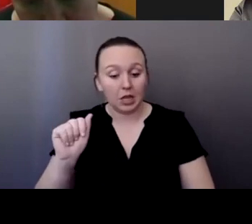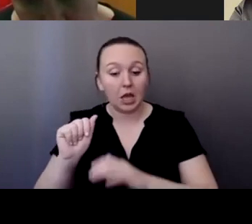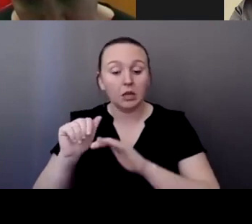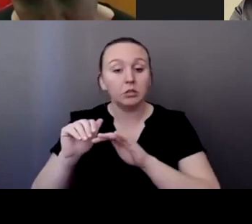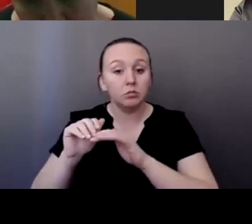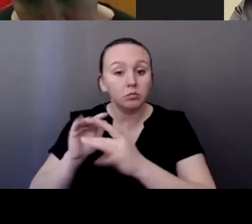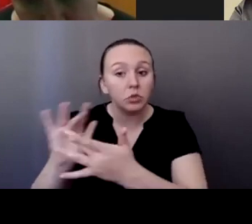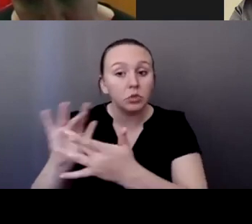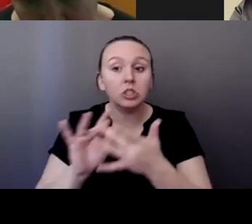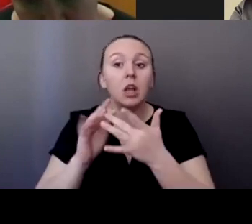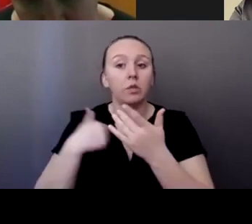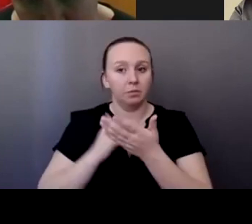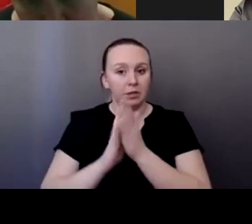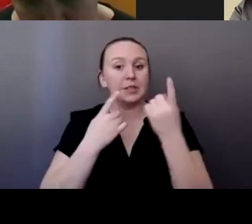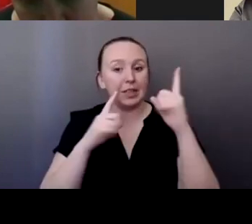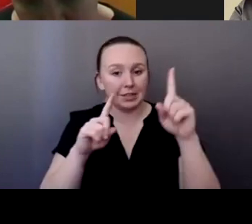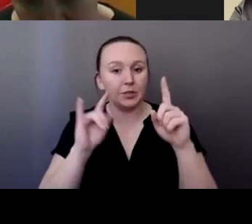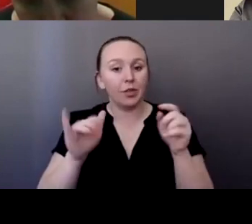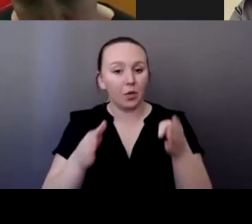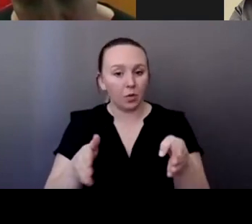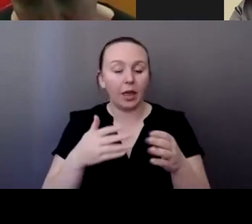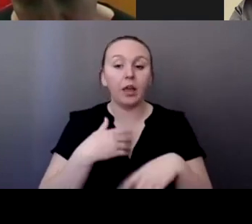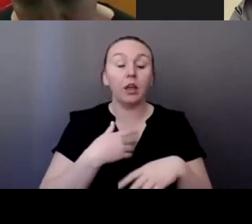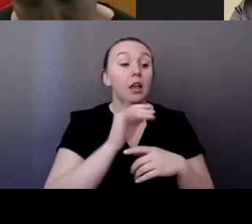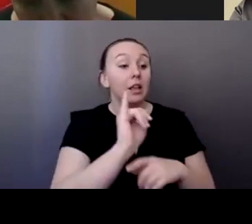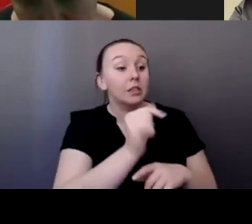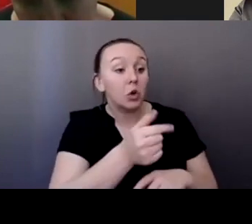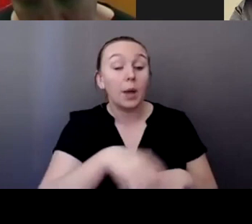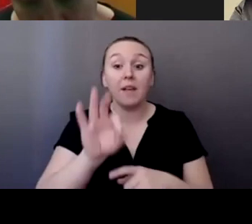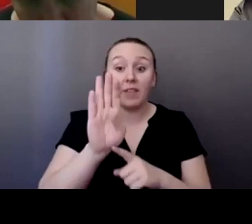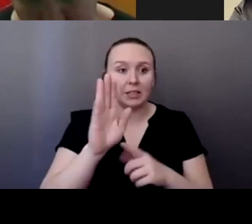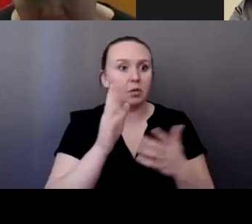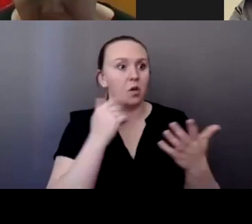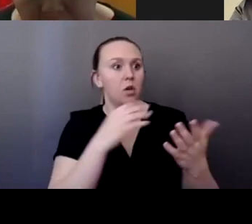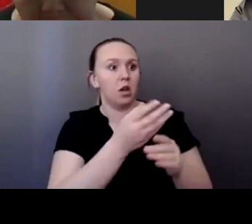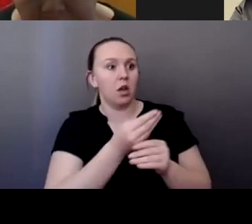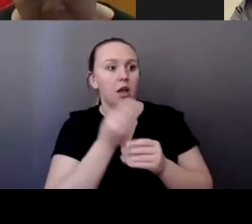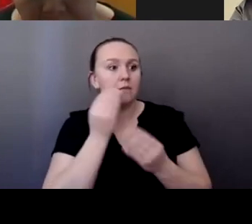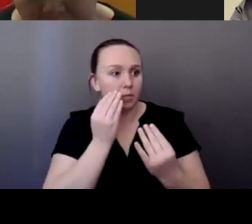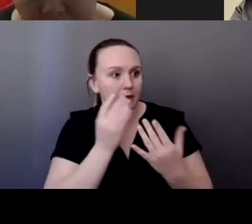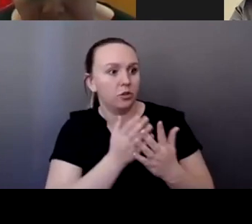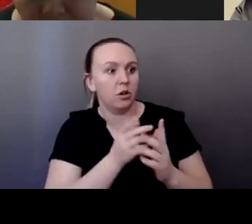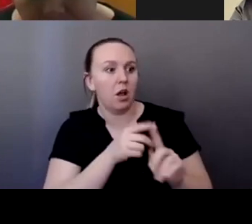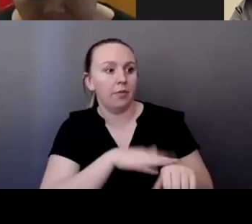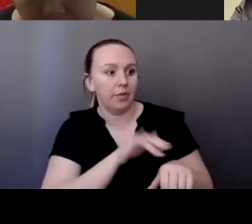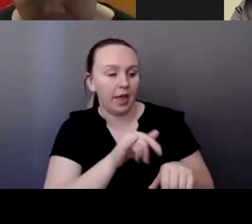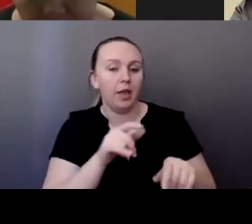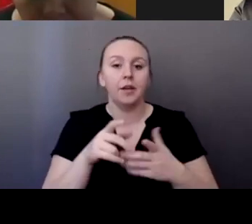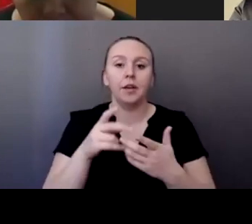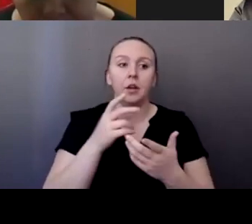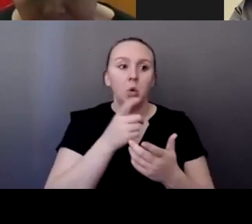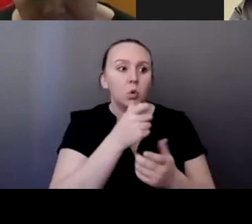leads from Instagram, Facebook, people that have seen her last. We also have connections on the downtown East side.